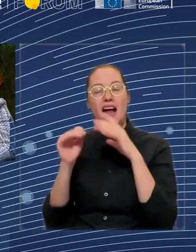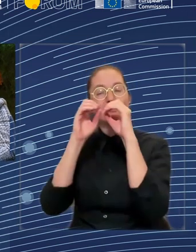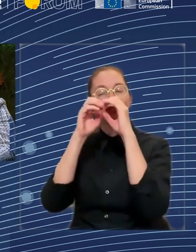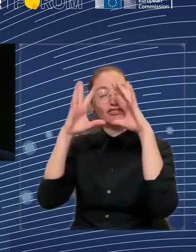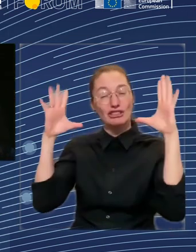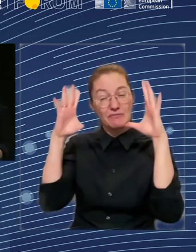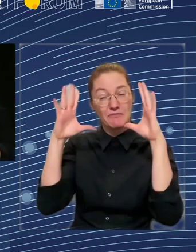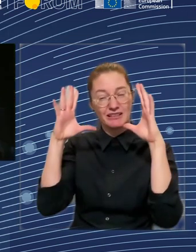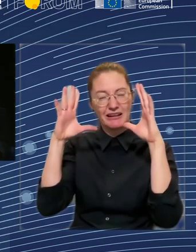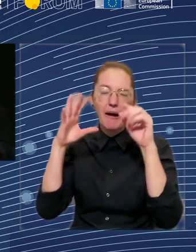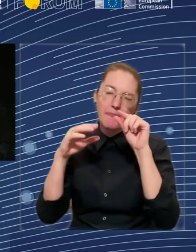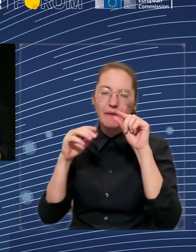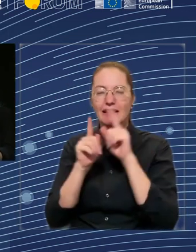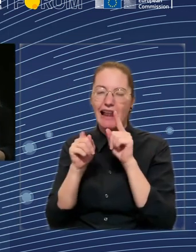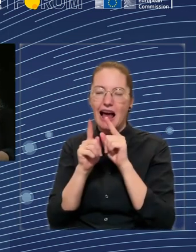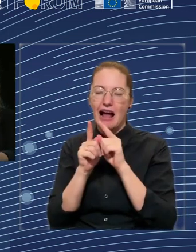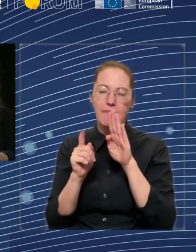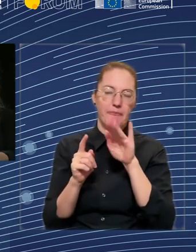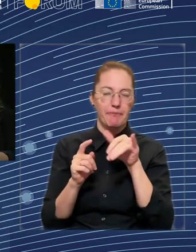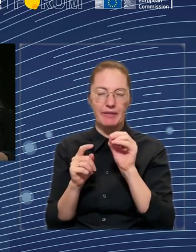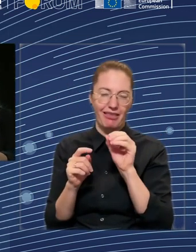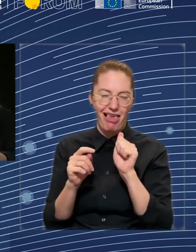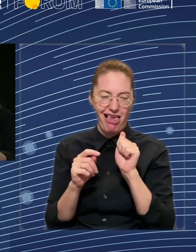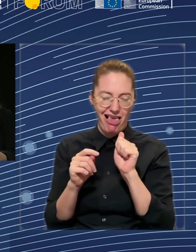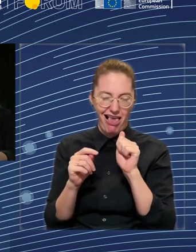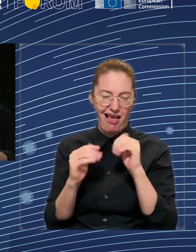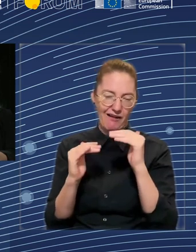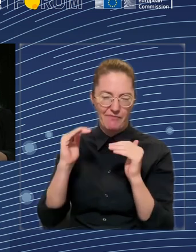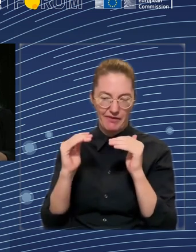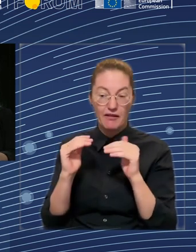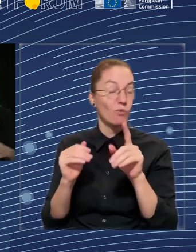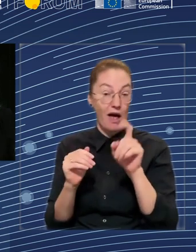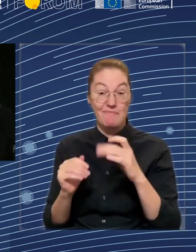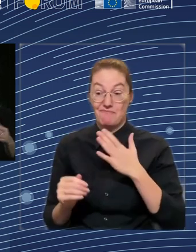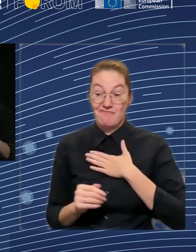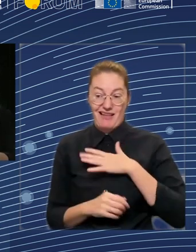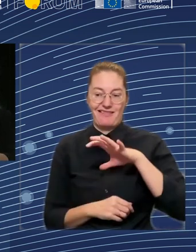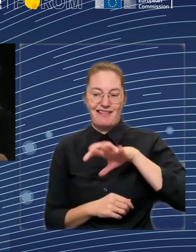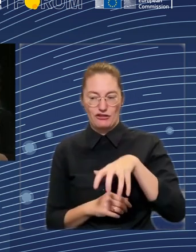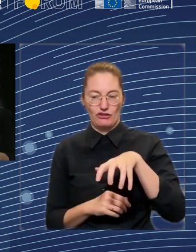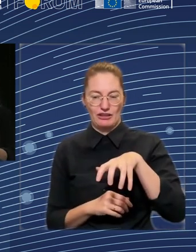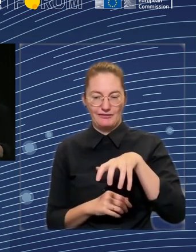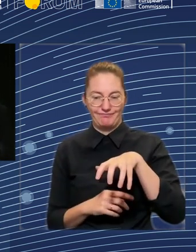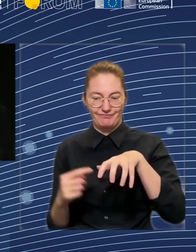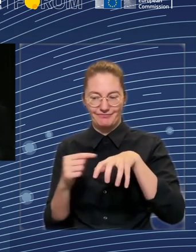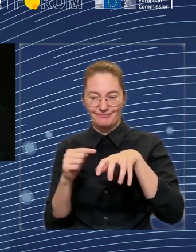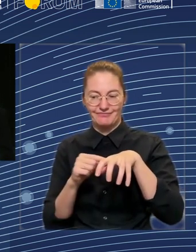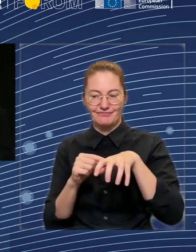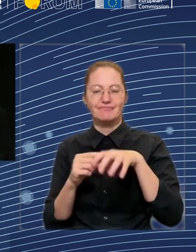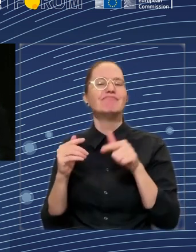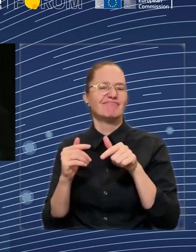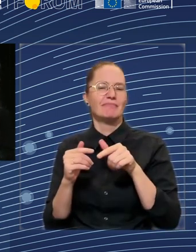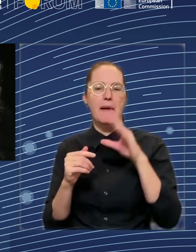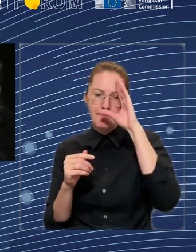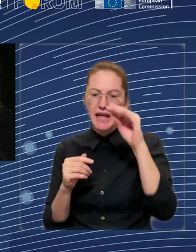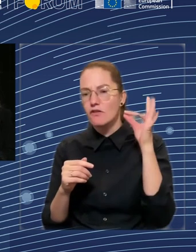you. I think we're seeing lots of interesting and excellent ideas there. We're seeing tax the rich comes up twice, why not? Ban